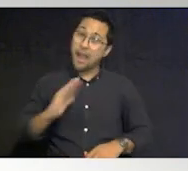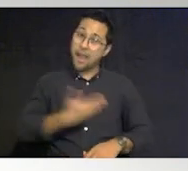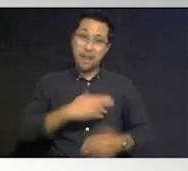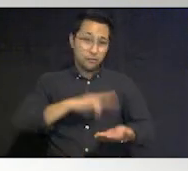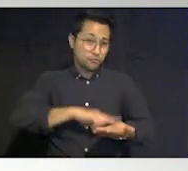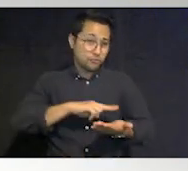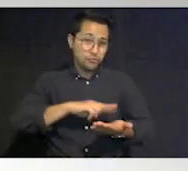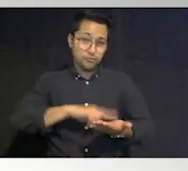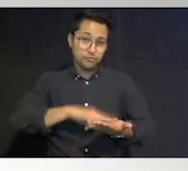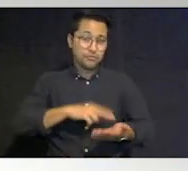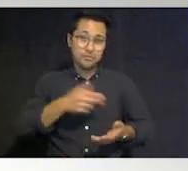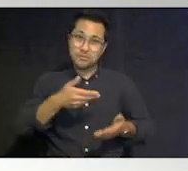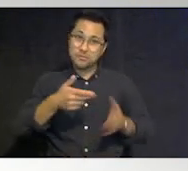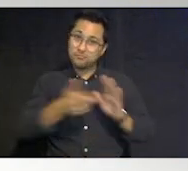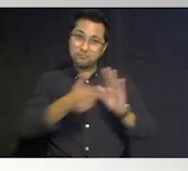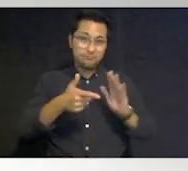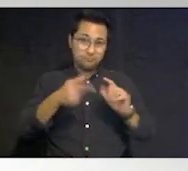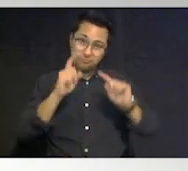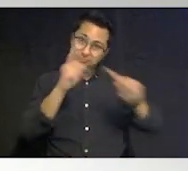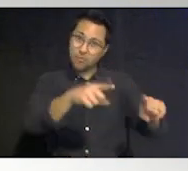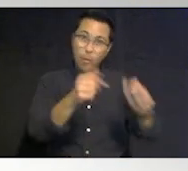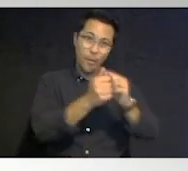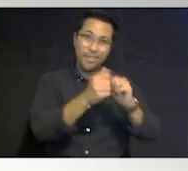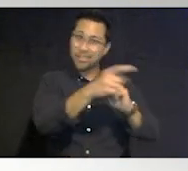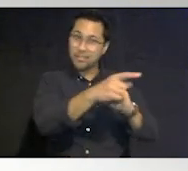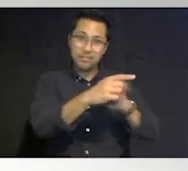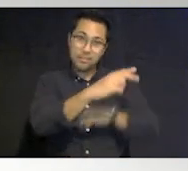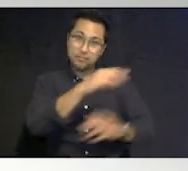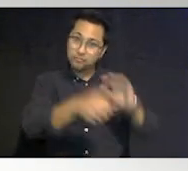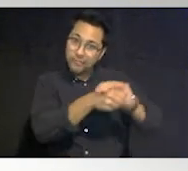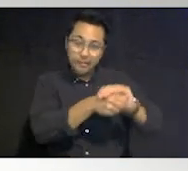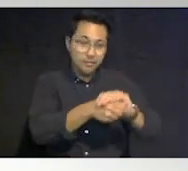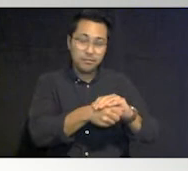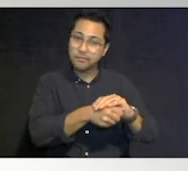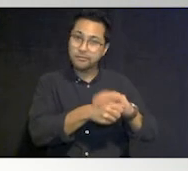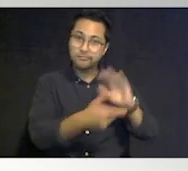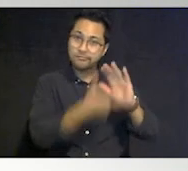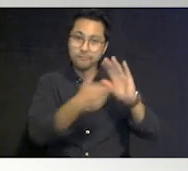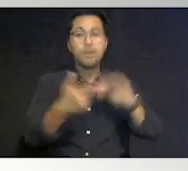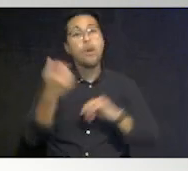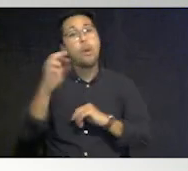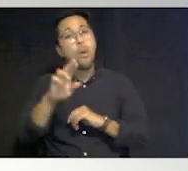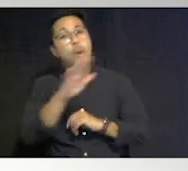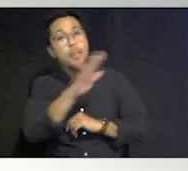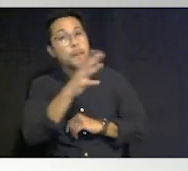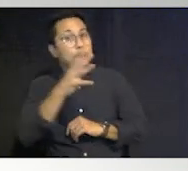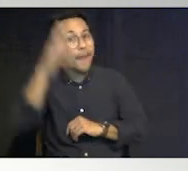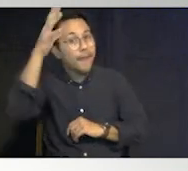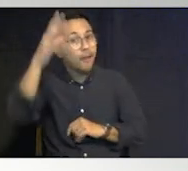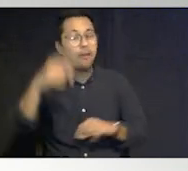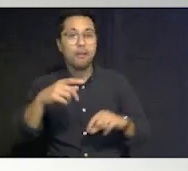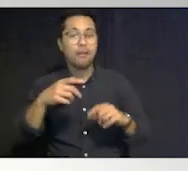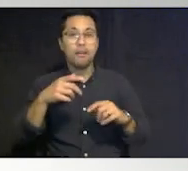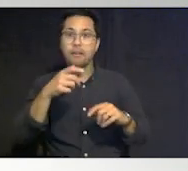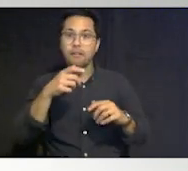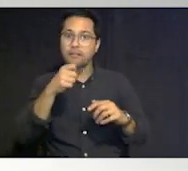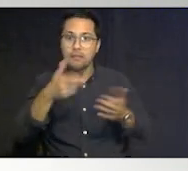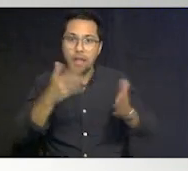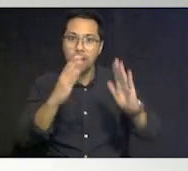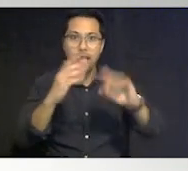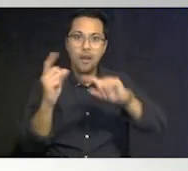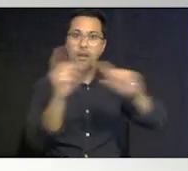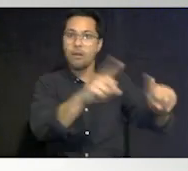them in terms of going to the shelter with them or their parents have not been allowed to go so what in that situation how is